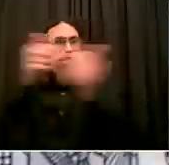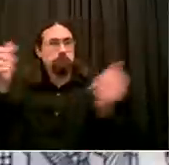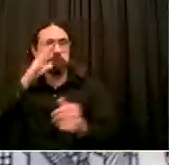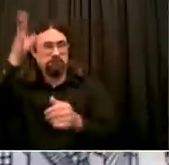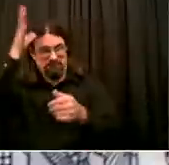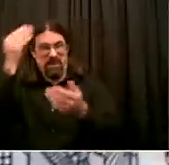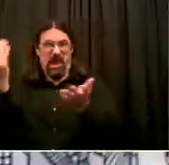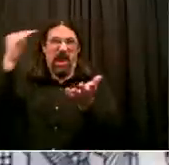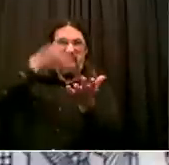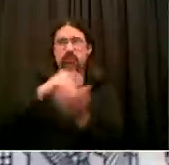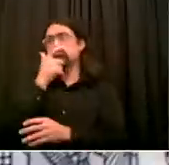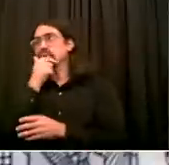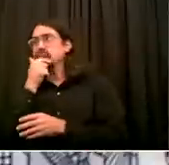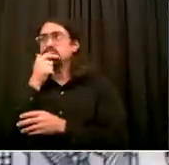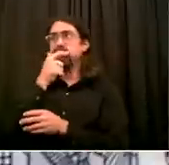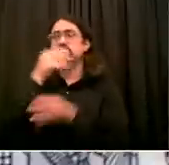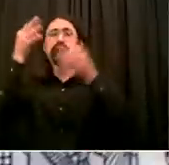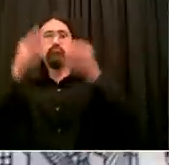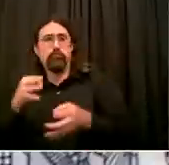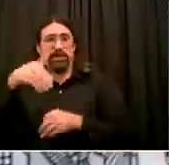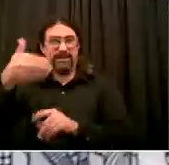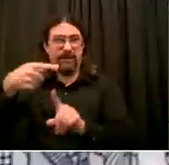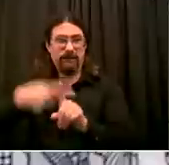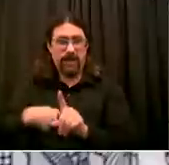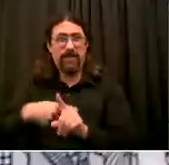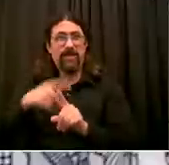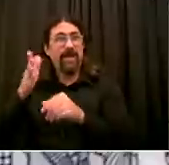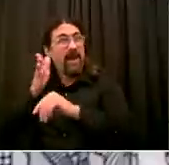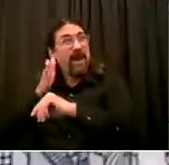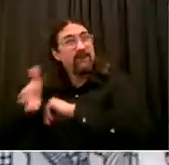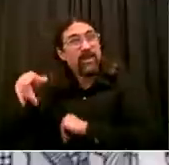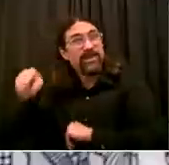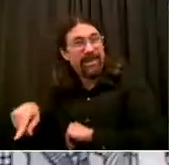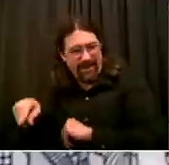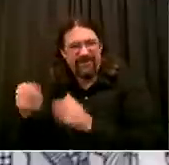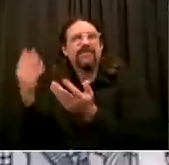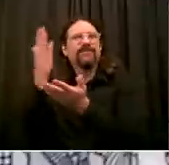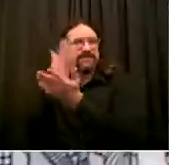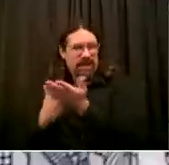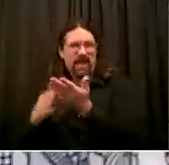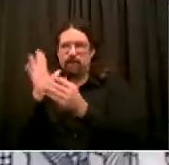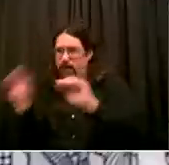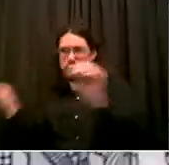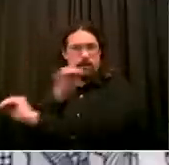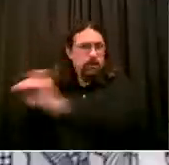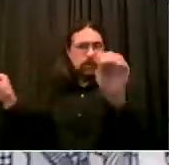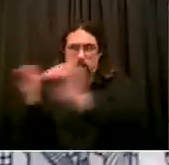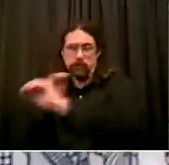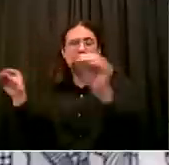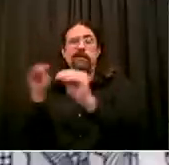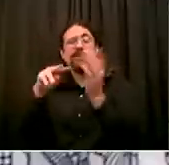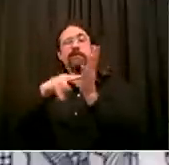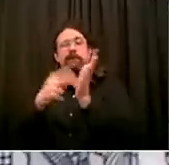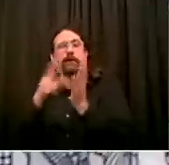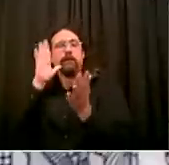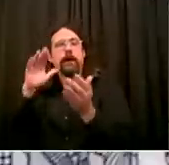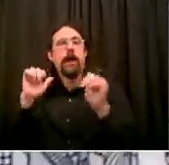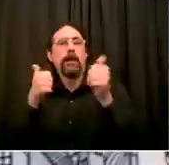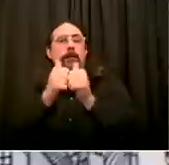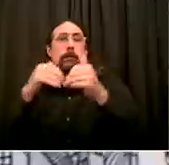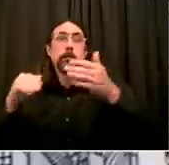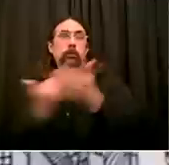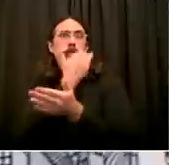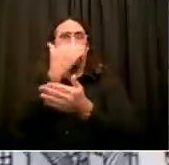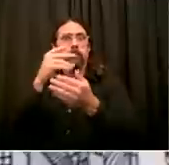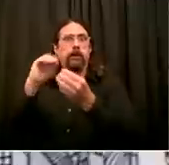have it broken down by entire school or for classes, but I've heard from parents at some schools who say that their schools have been shut down because of COVID, but they're